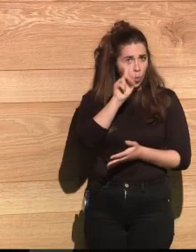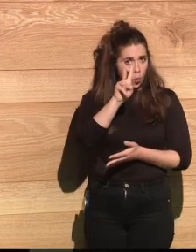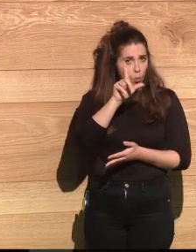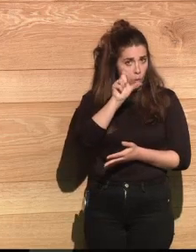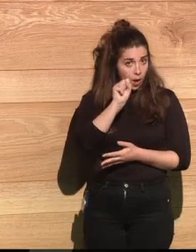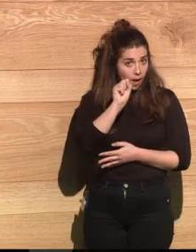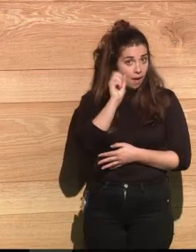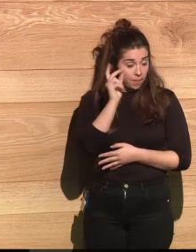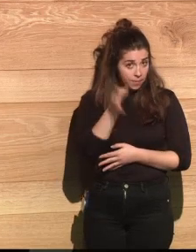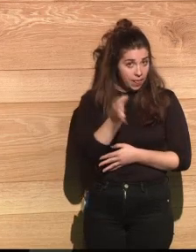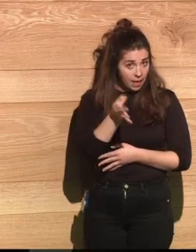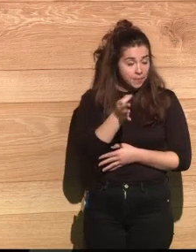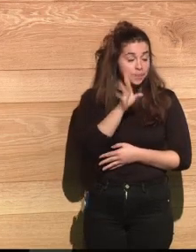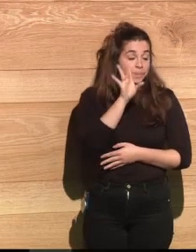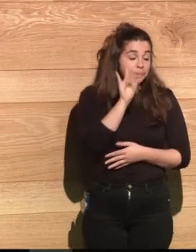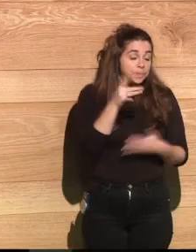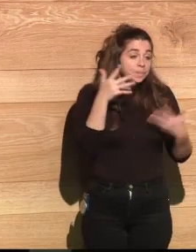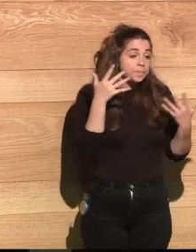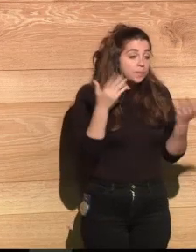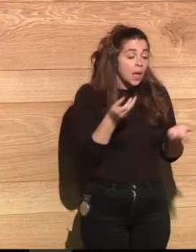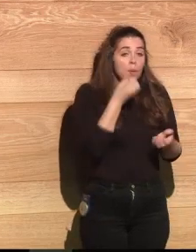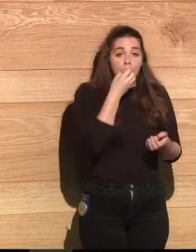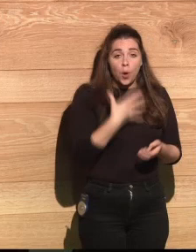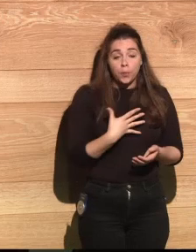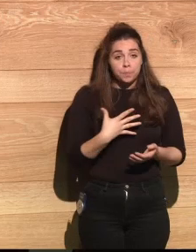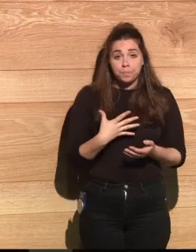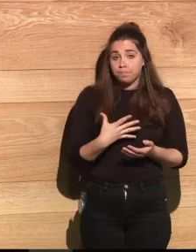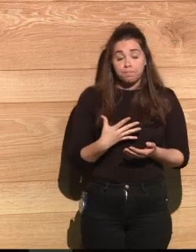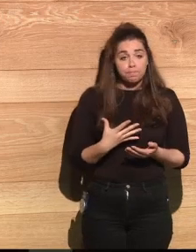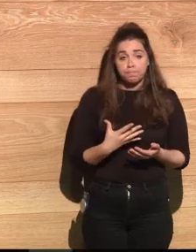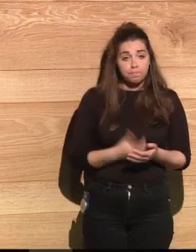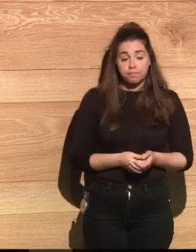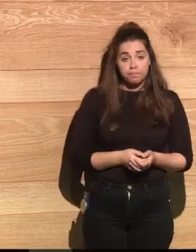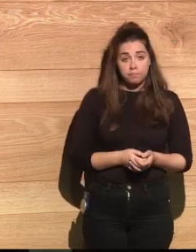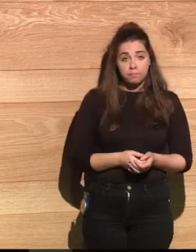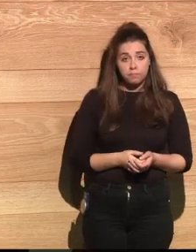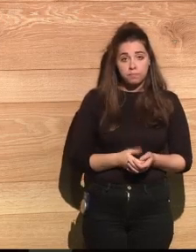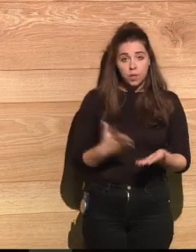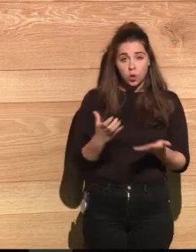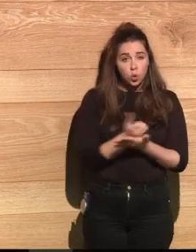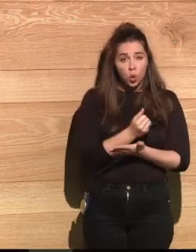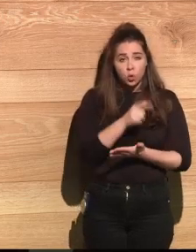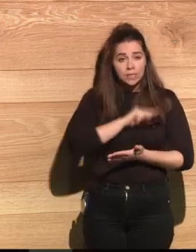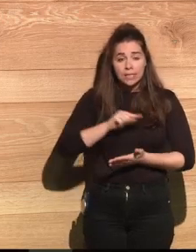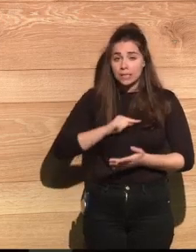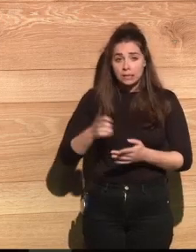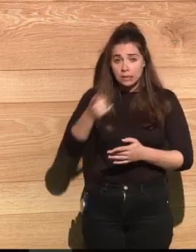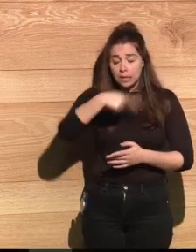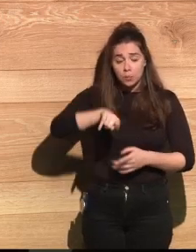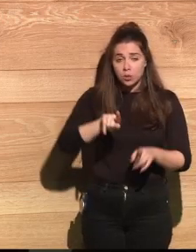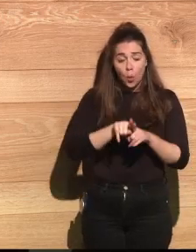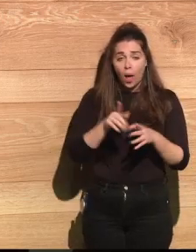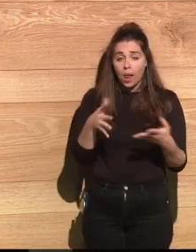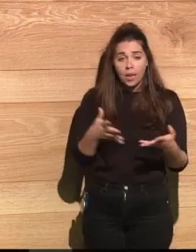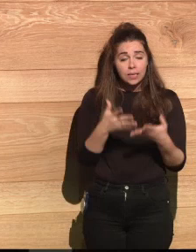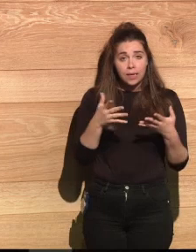Well, we all felt that although painful, we